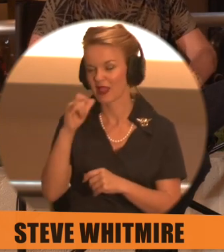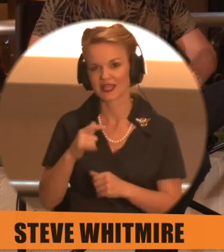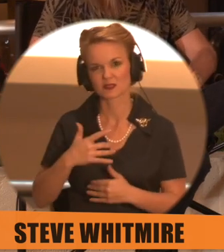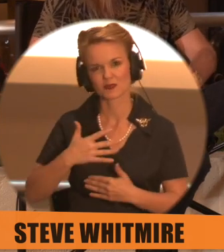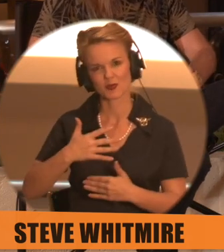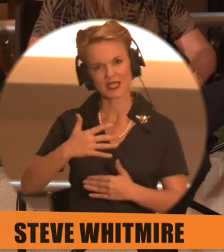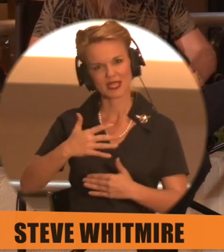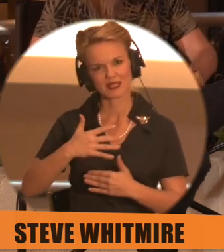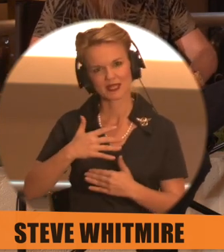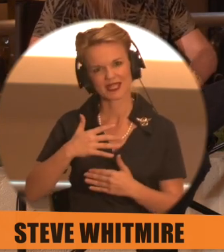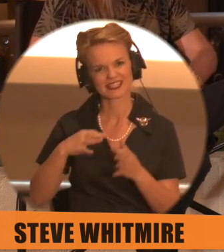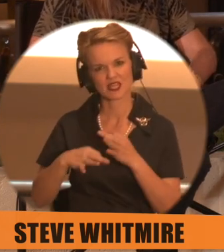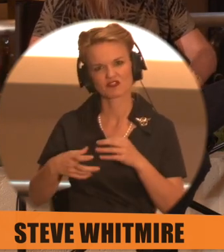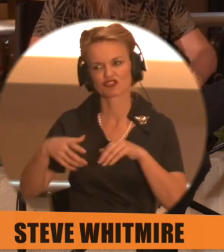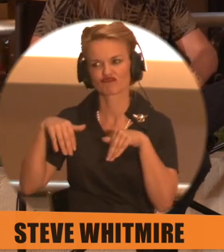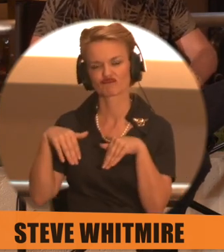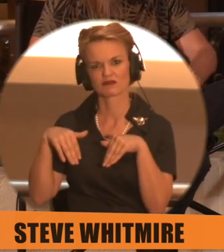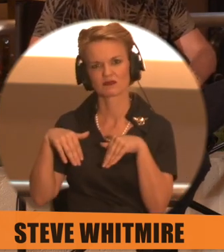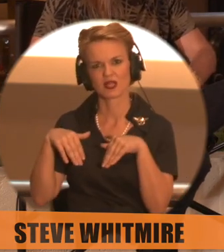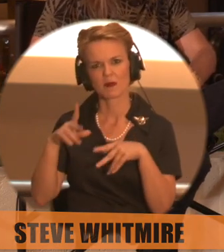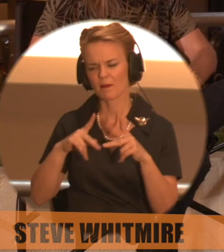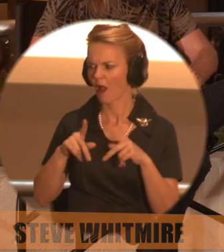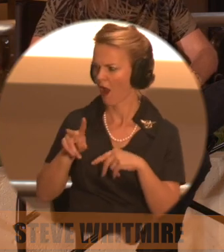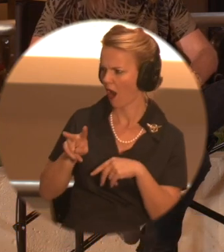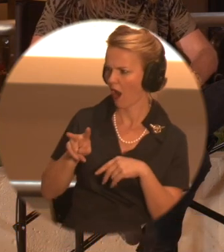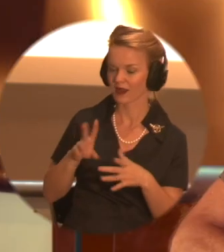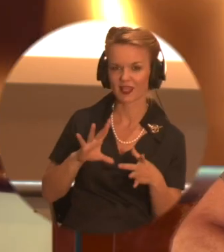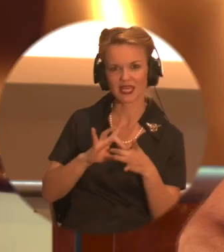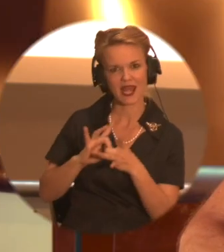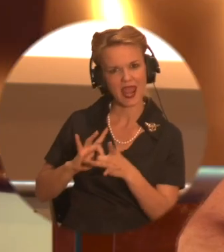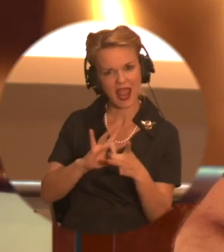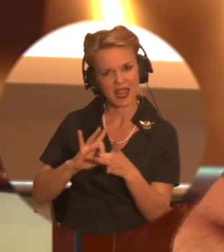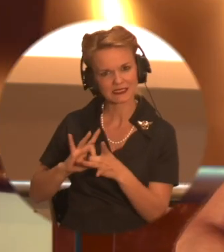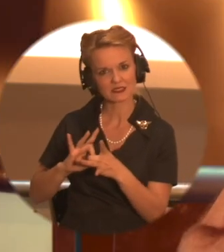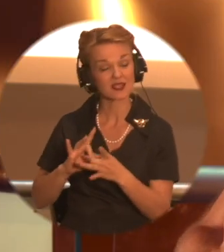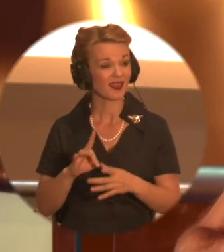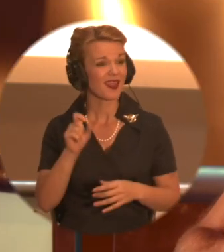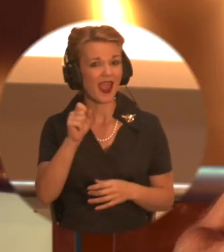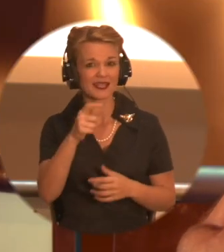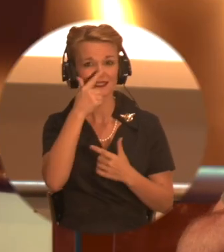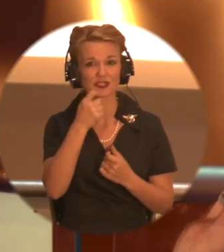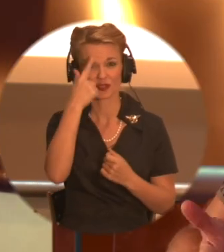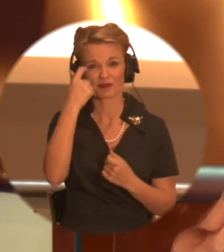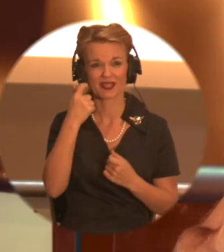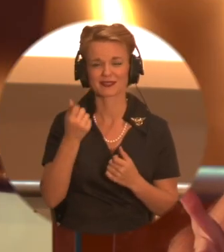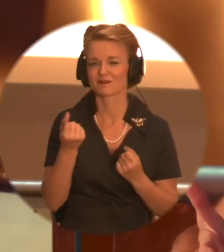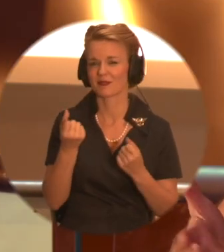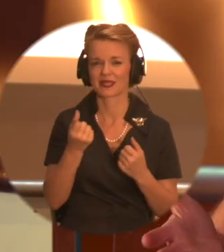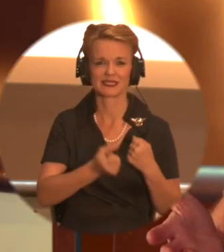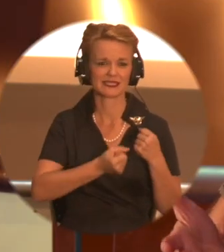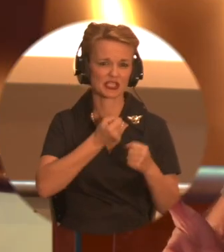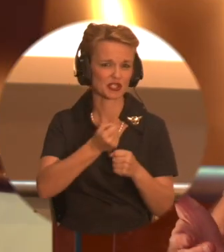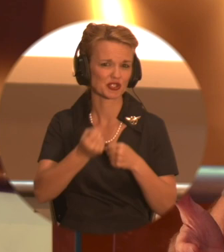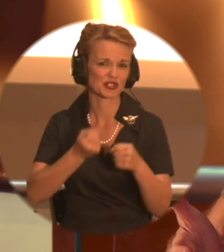relaxing does so much to make people connect with that. It does. It does. It's interesting because over the years, I know the years that I was a part